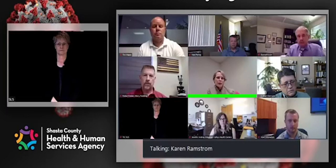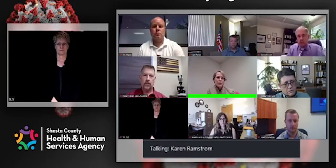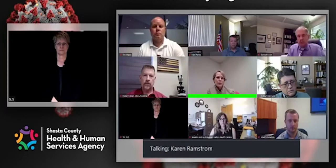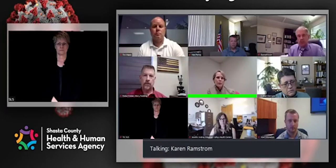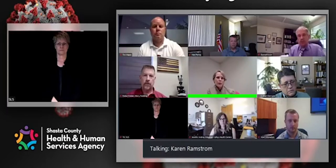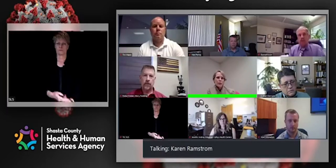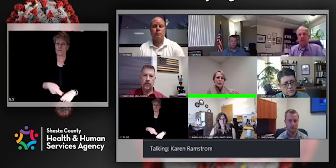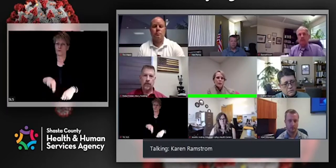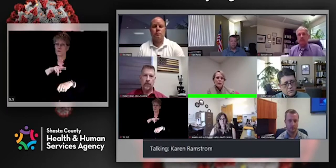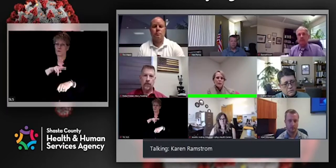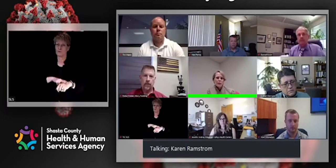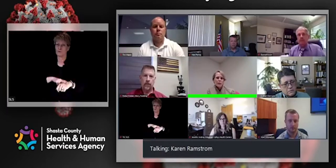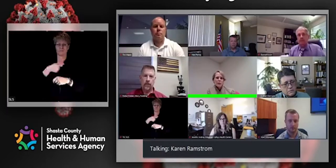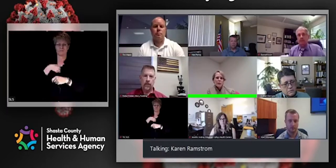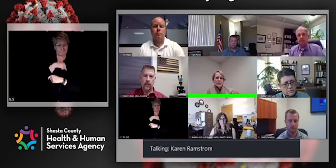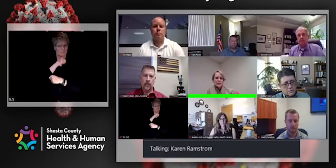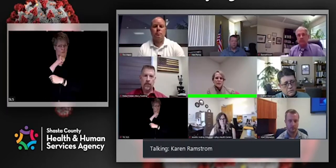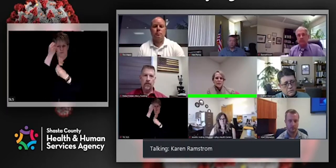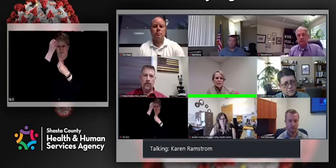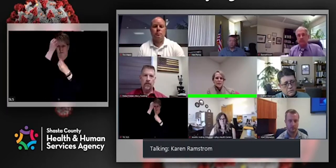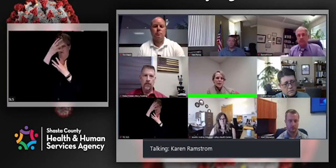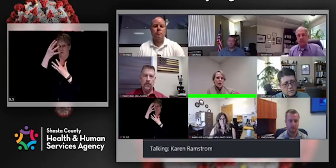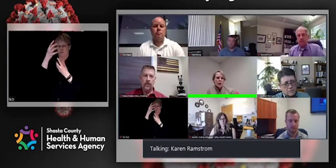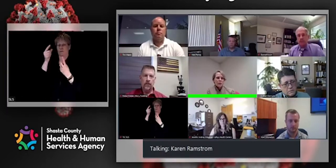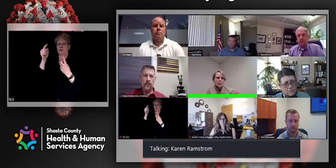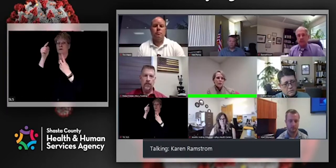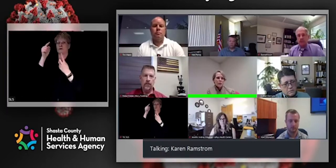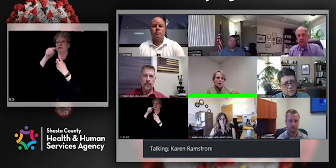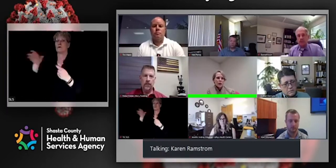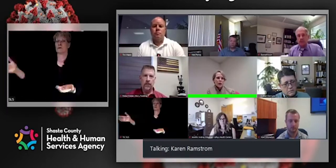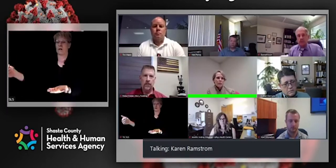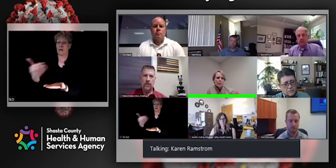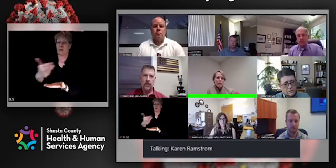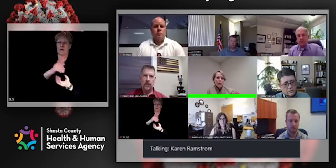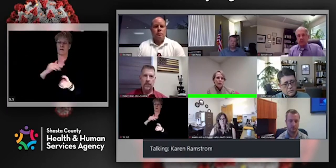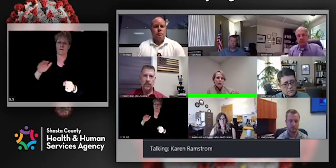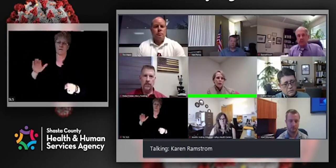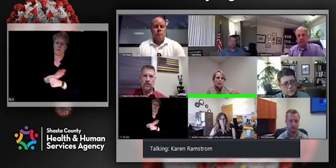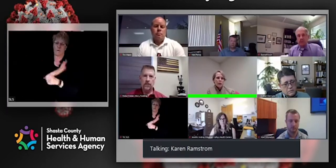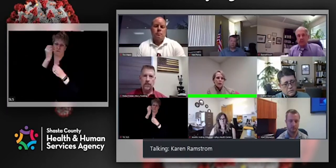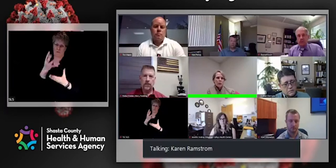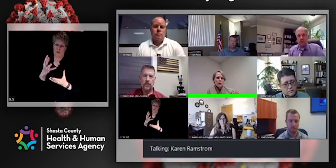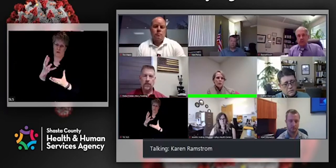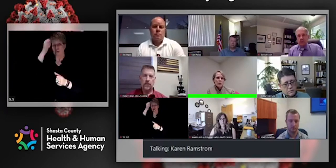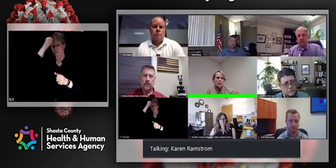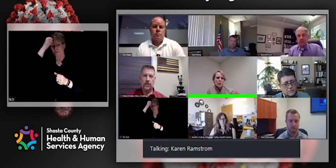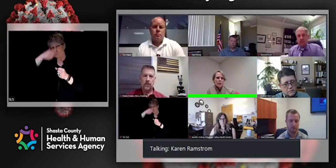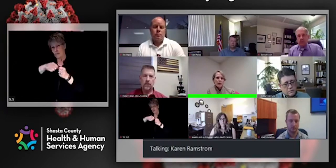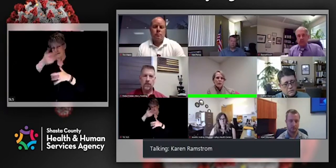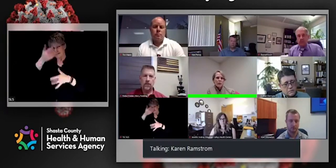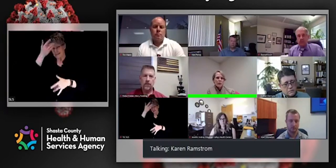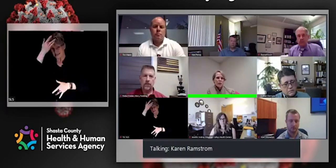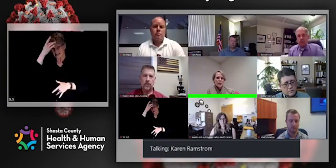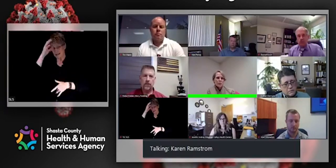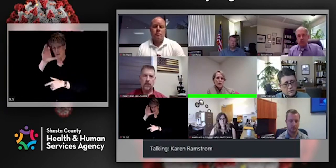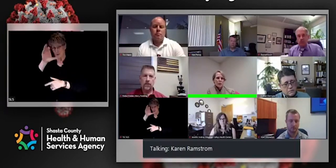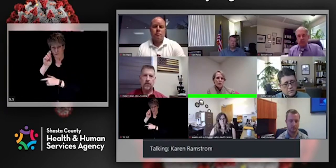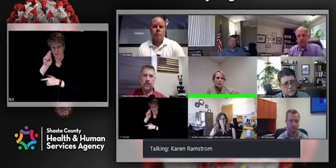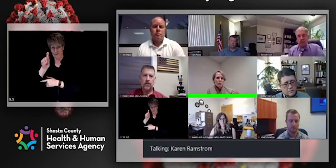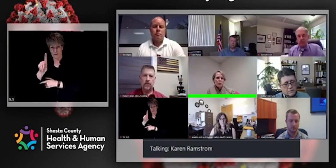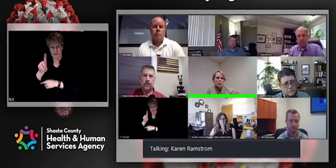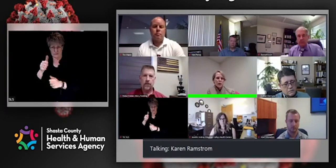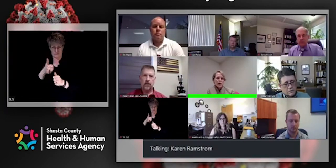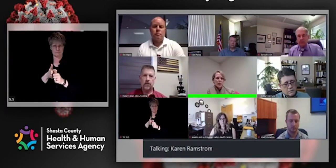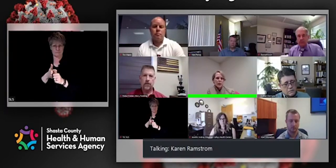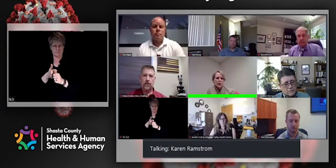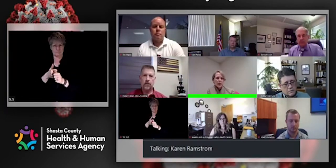actually have kind of full information. And because this disease can take a while to, um, you know, for people to become infectious, we,